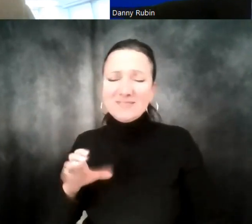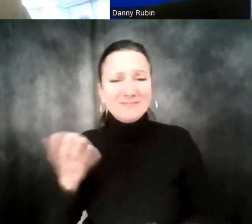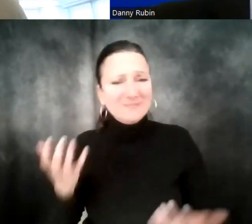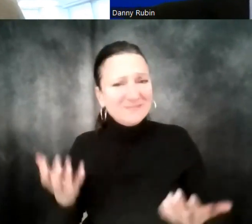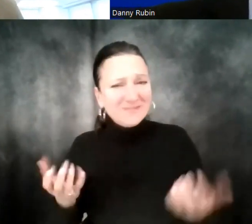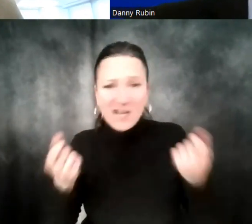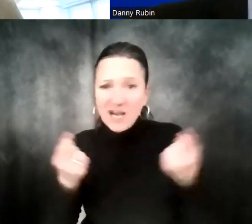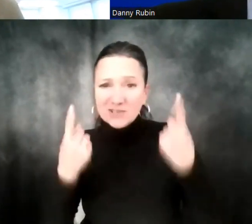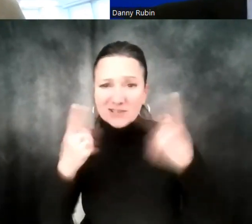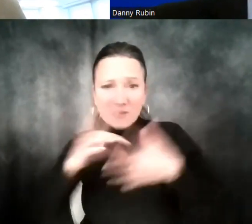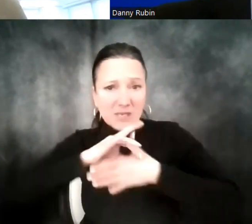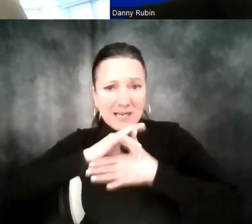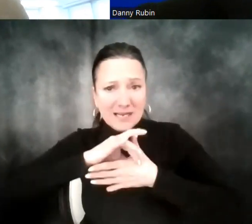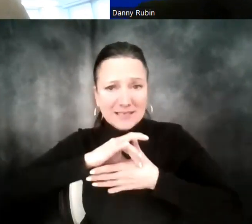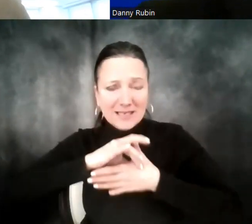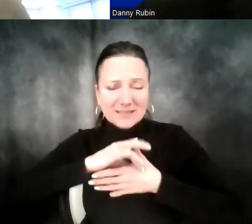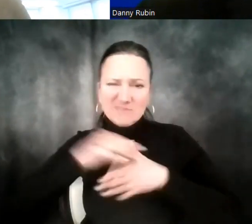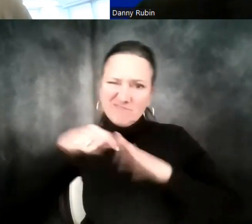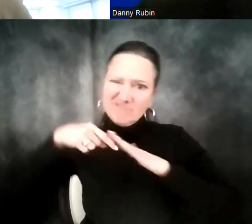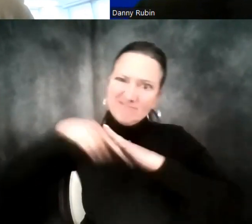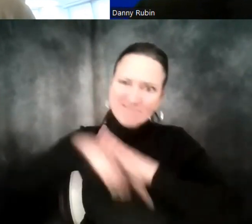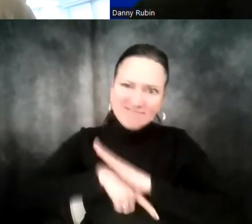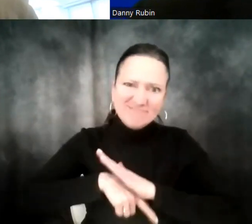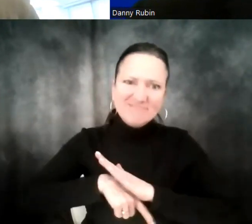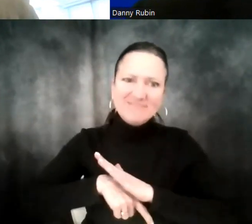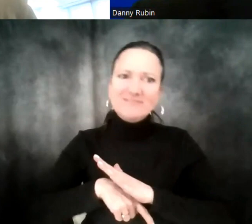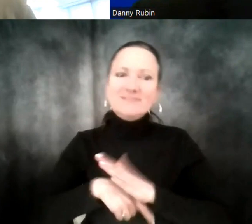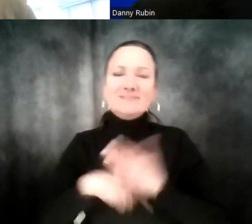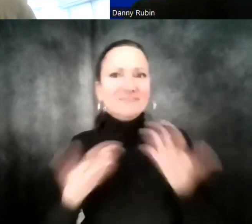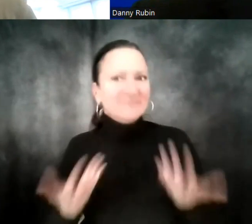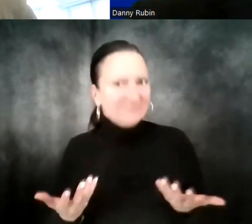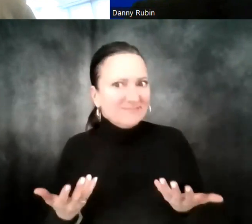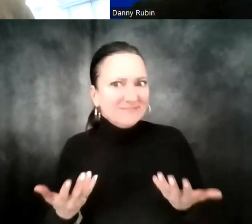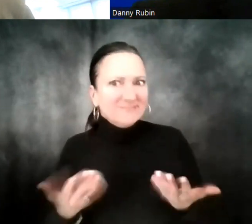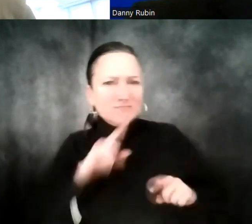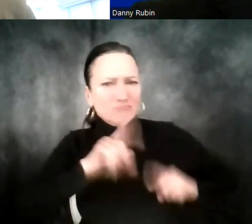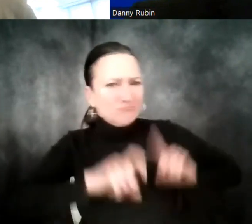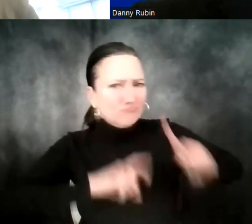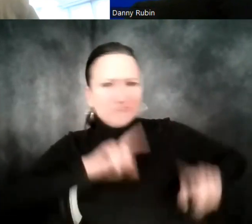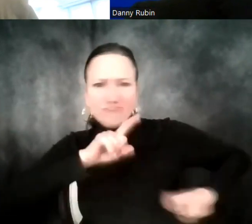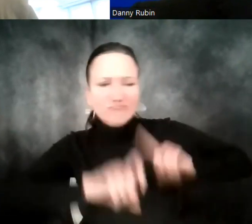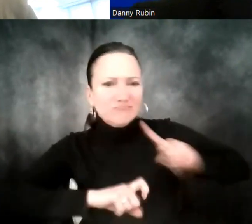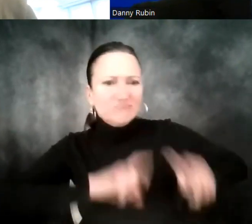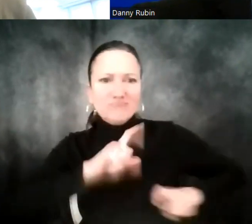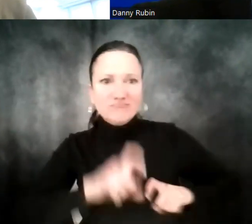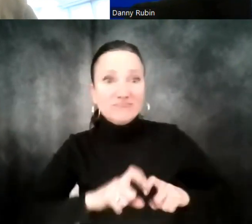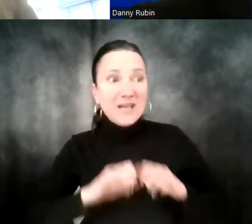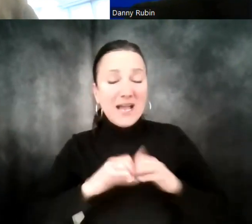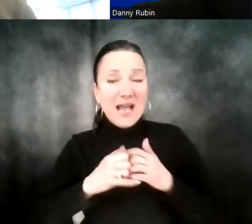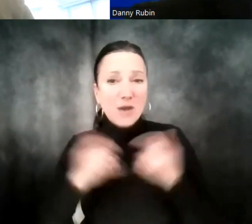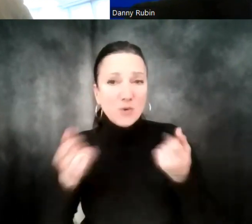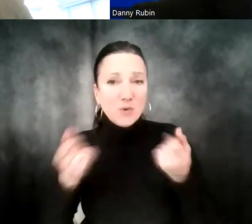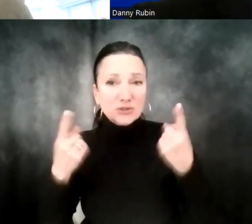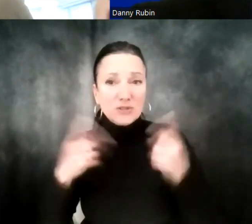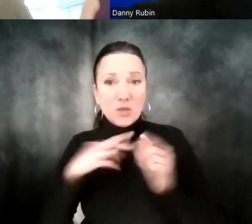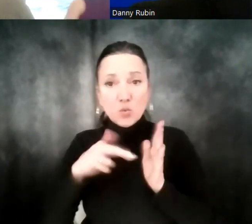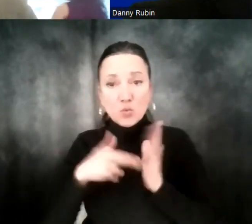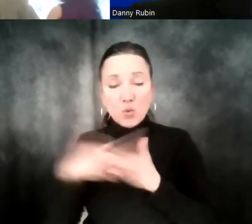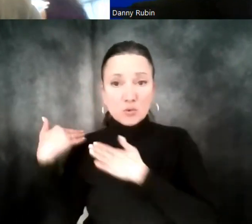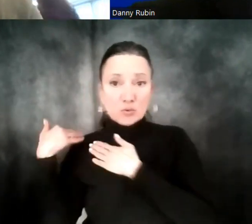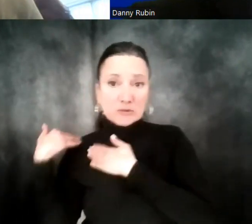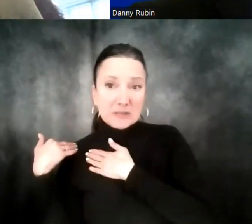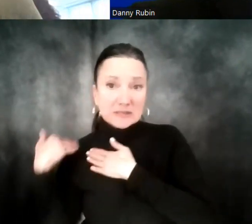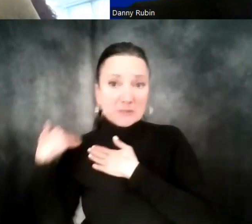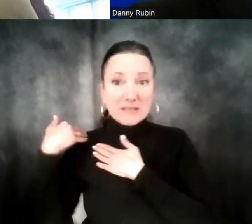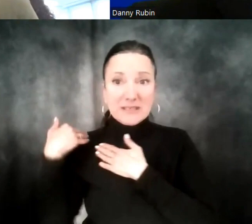initial context of what someone's job is, but especially as we're trying to dive deeper into what the roles and responsibilities and the skills that are necessary to accomplish the tasks,